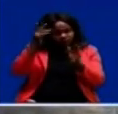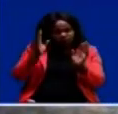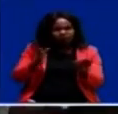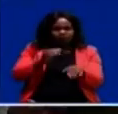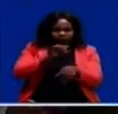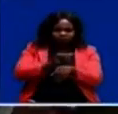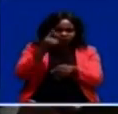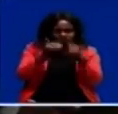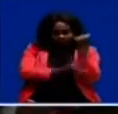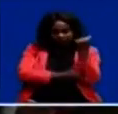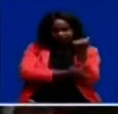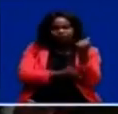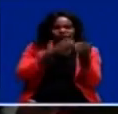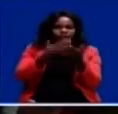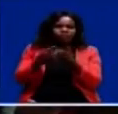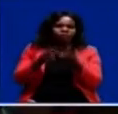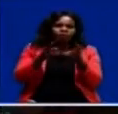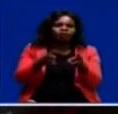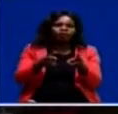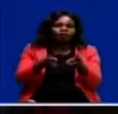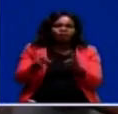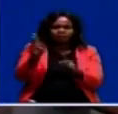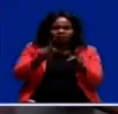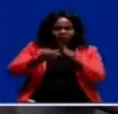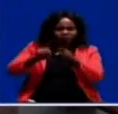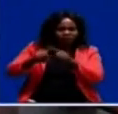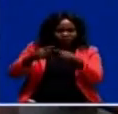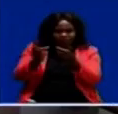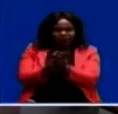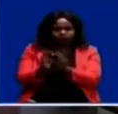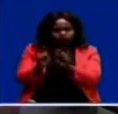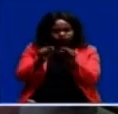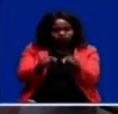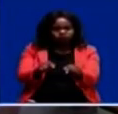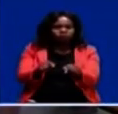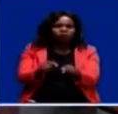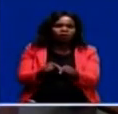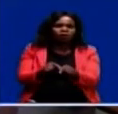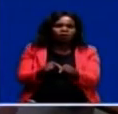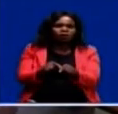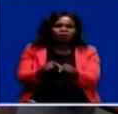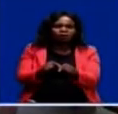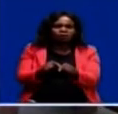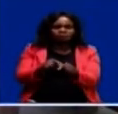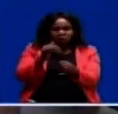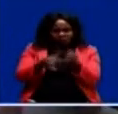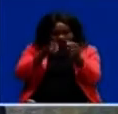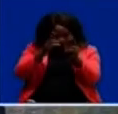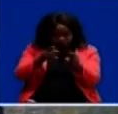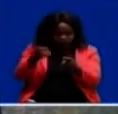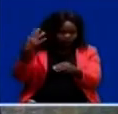diligently. People from all walks of life turned up to pay their last respects to former Vice President Lupando Mwabe.